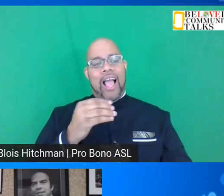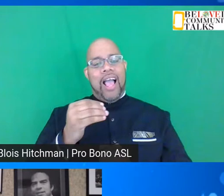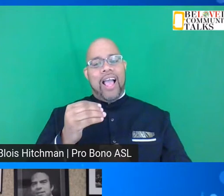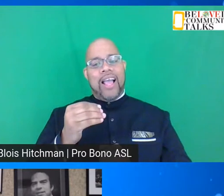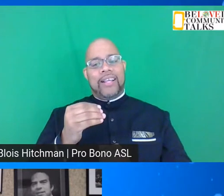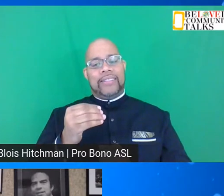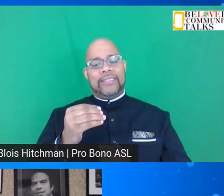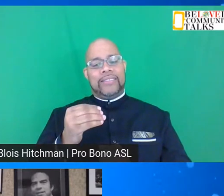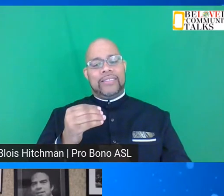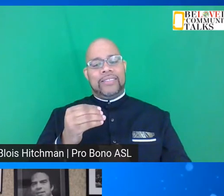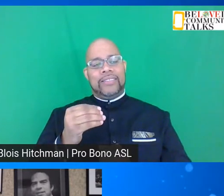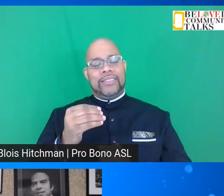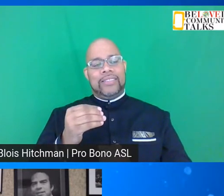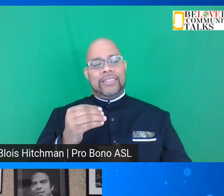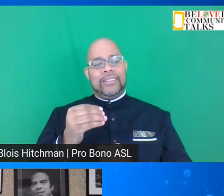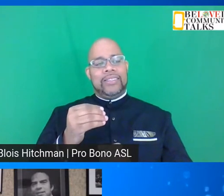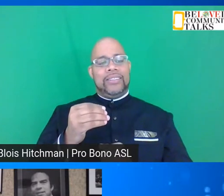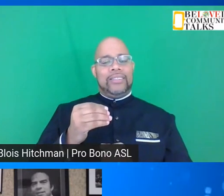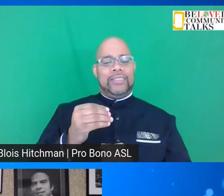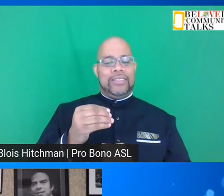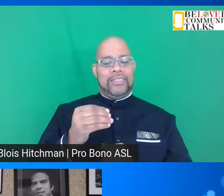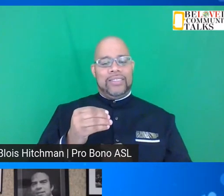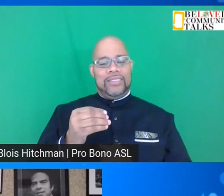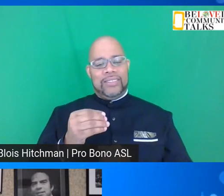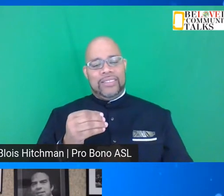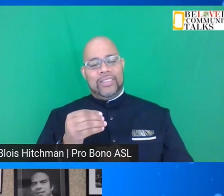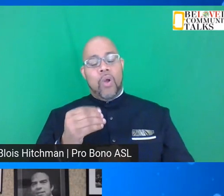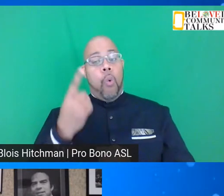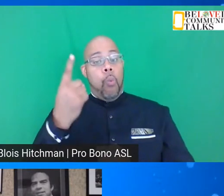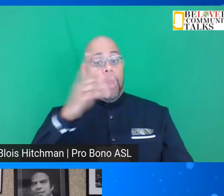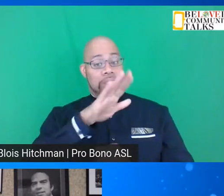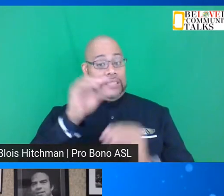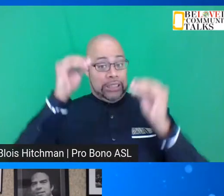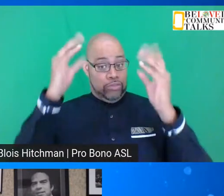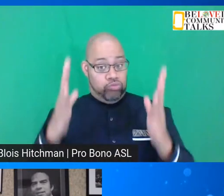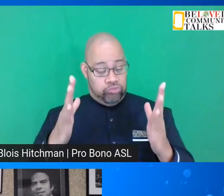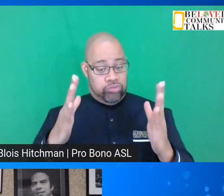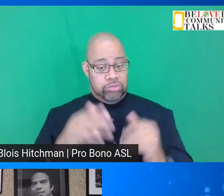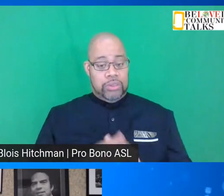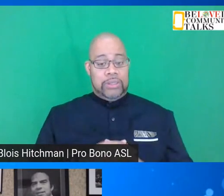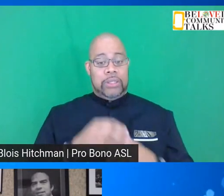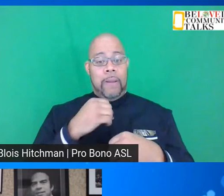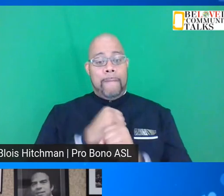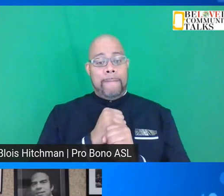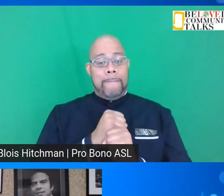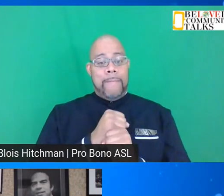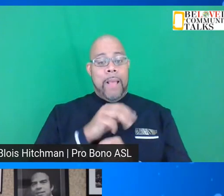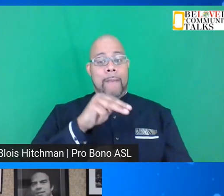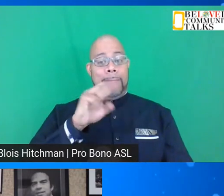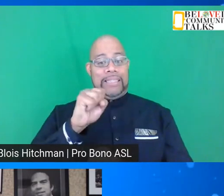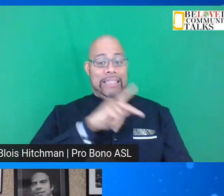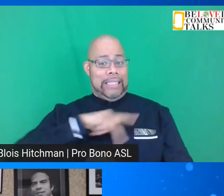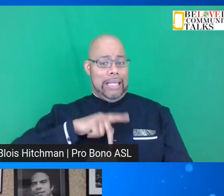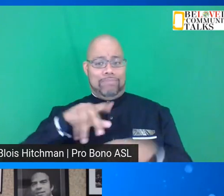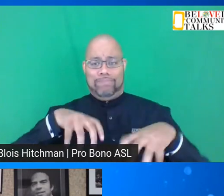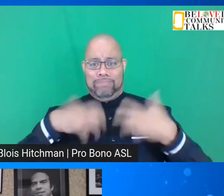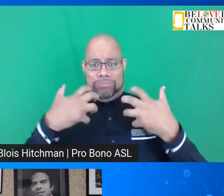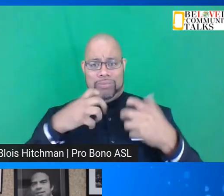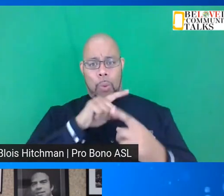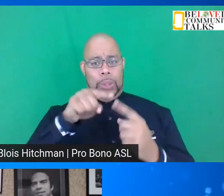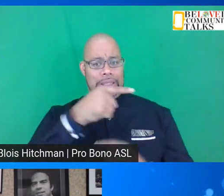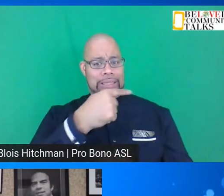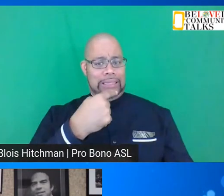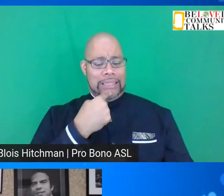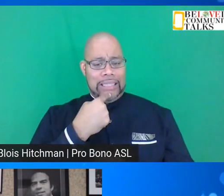And, but one of his professors made Mrs. King mad when she